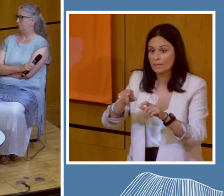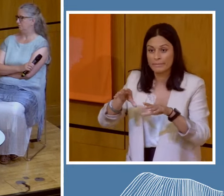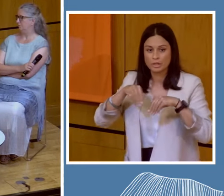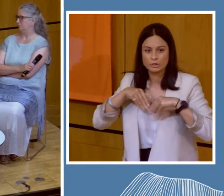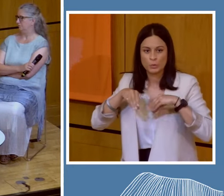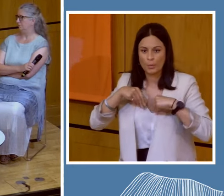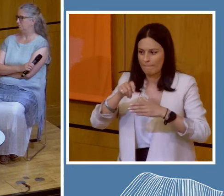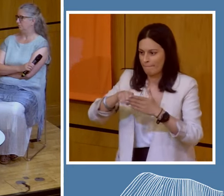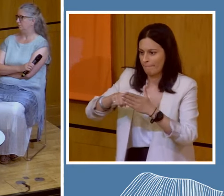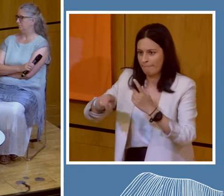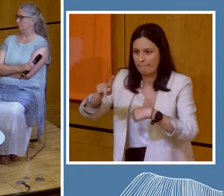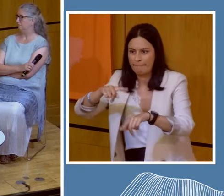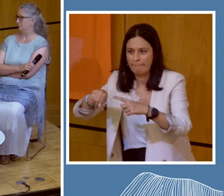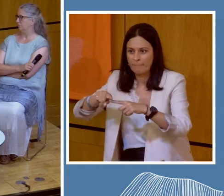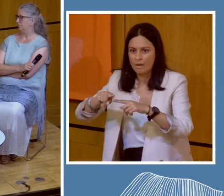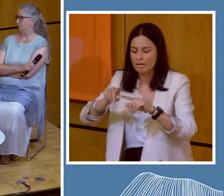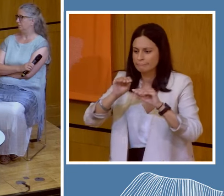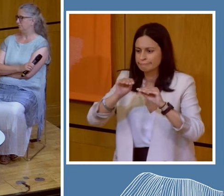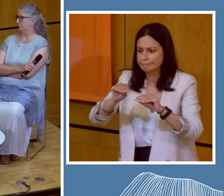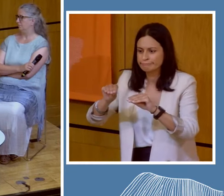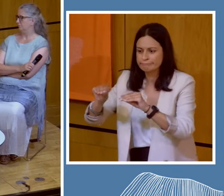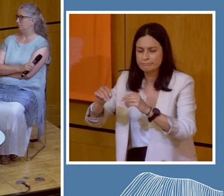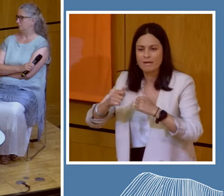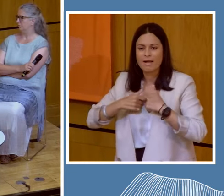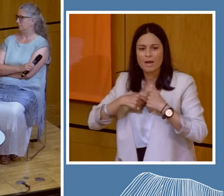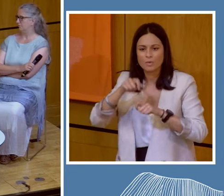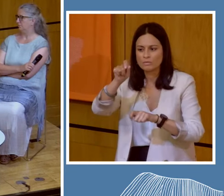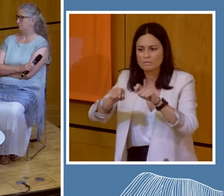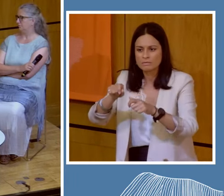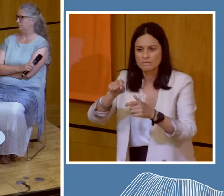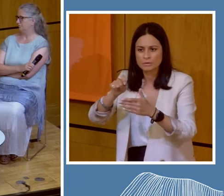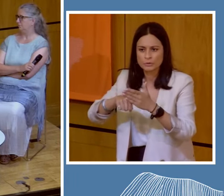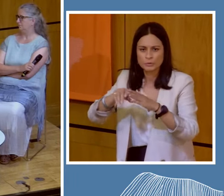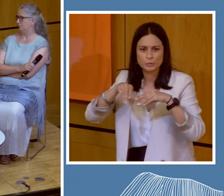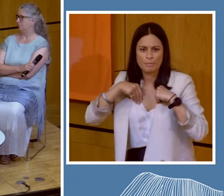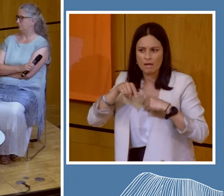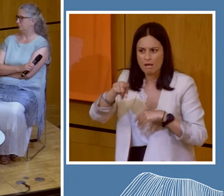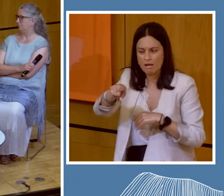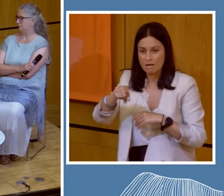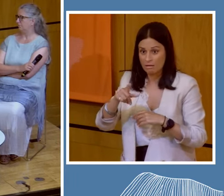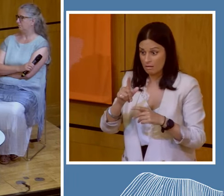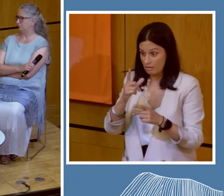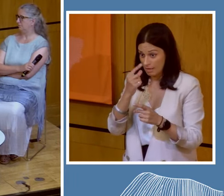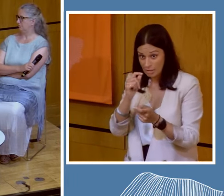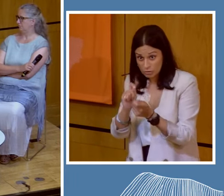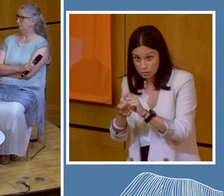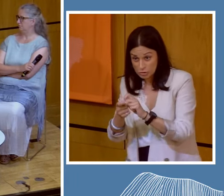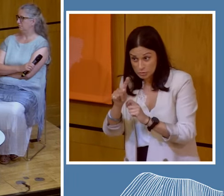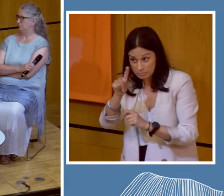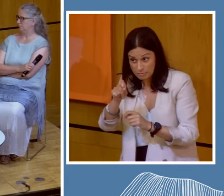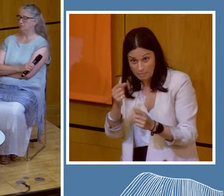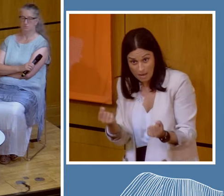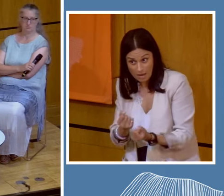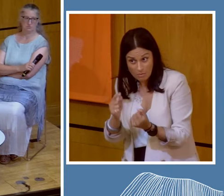have to do something about educating our consumers about their power to change things.